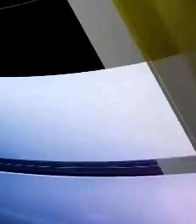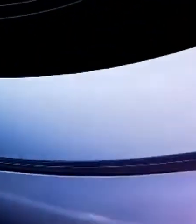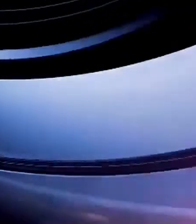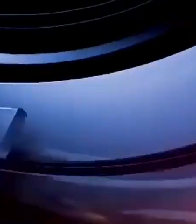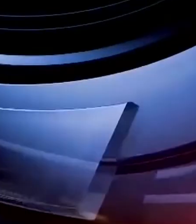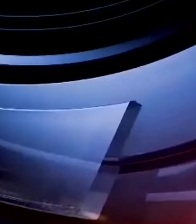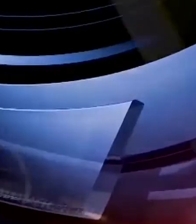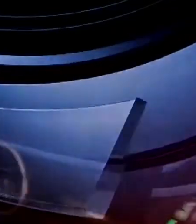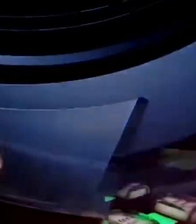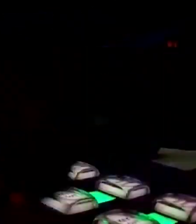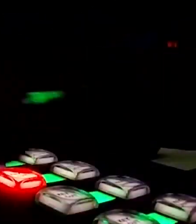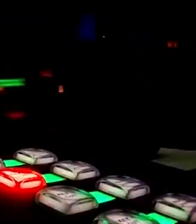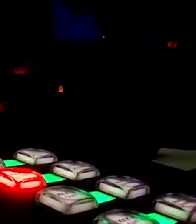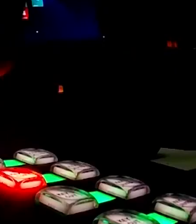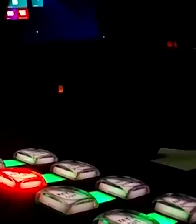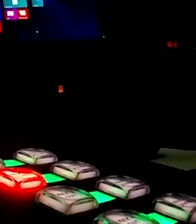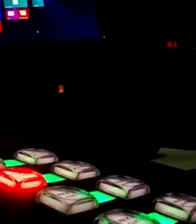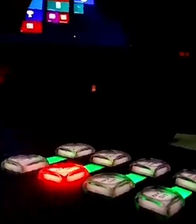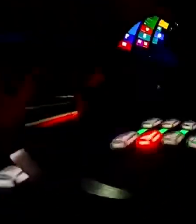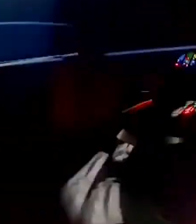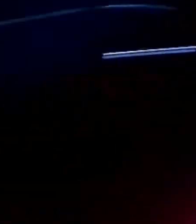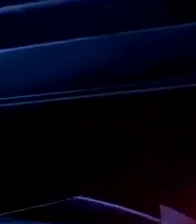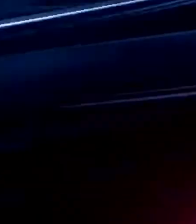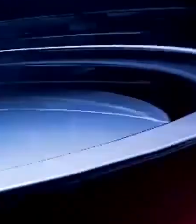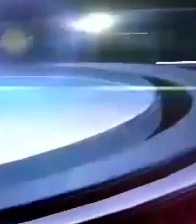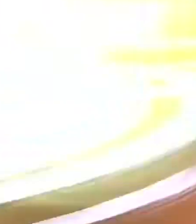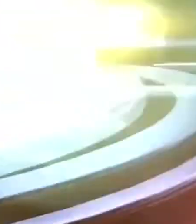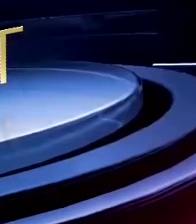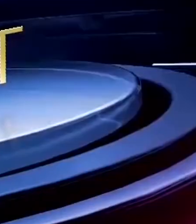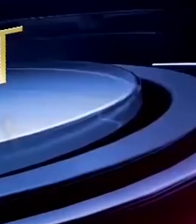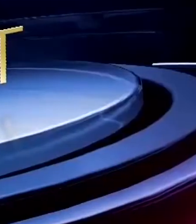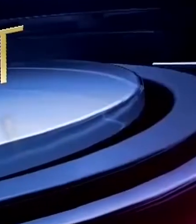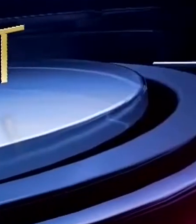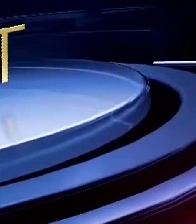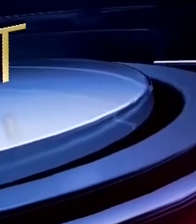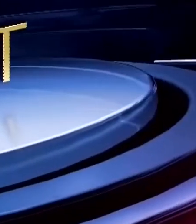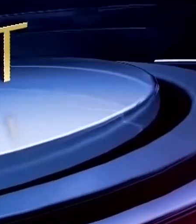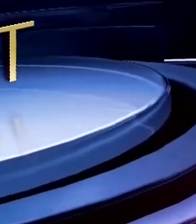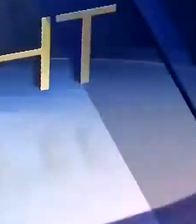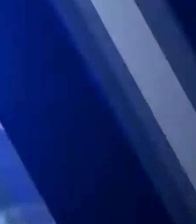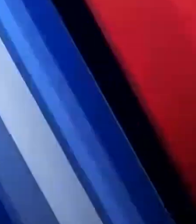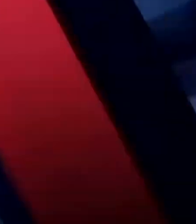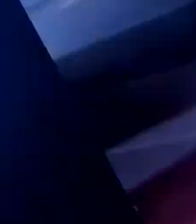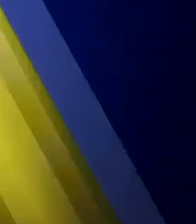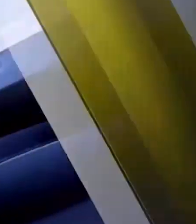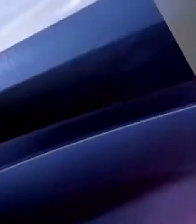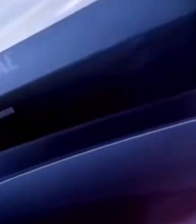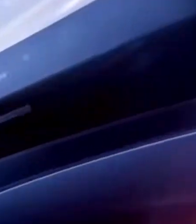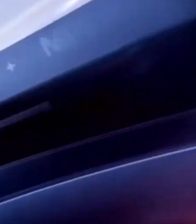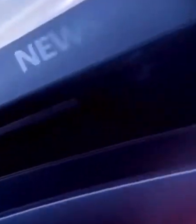Broadcasting from our studios in the Pines in Michael this is CBC Newsnight starting now.